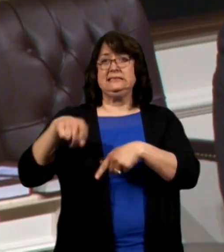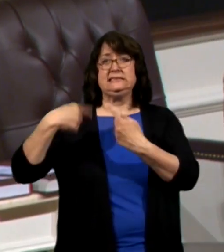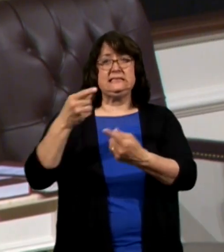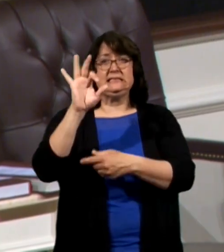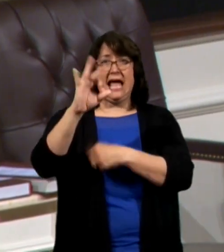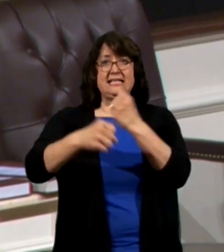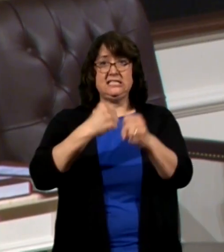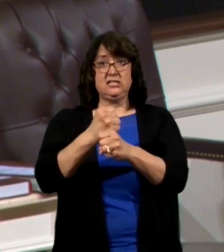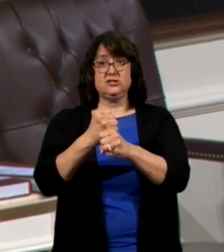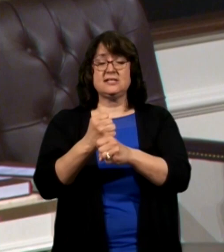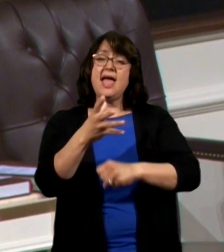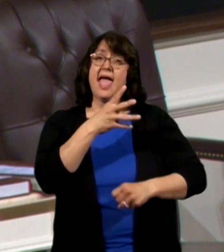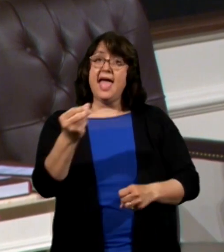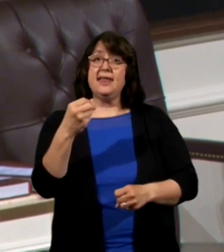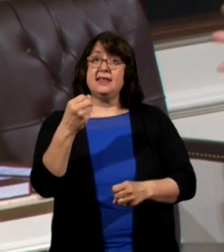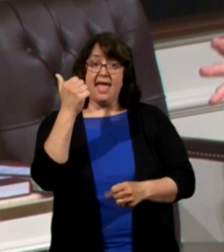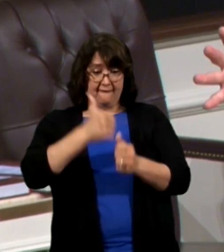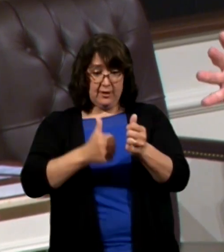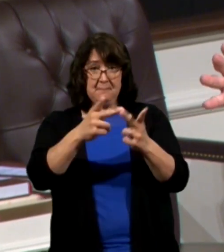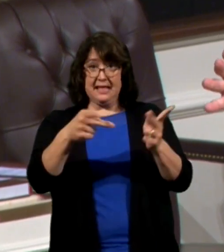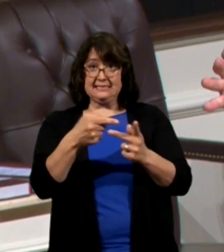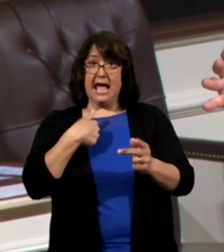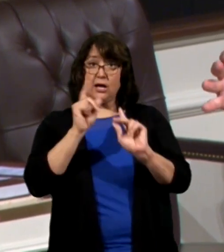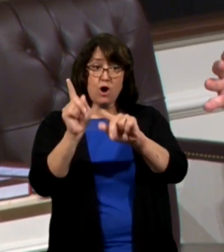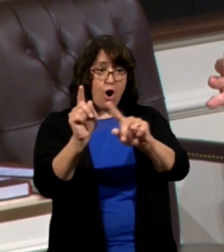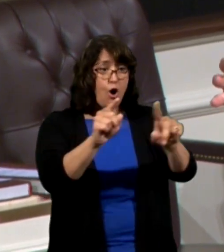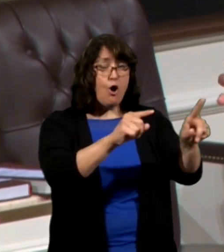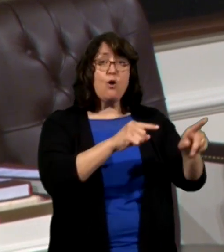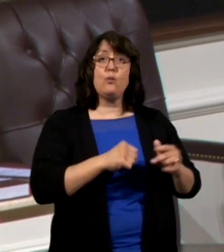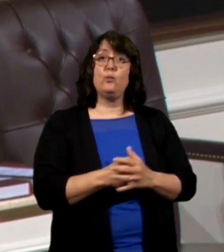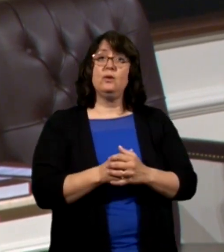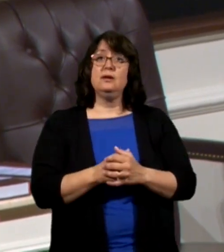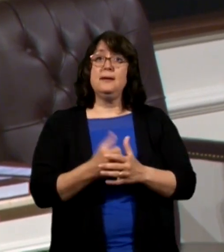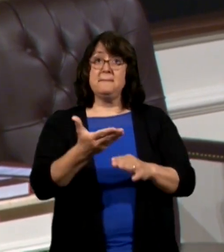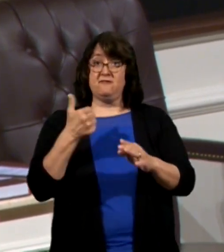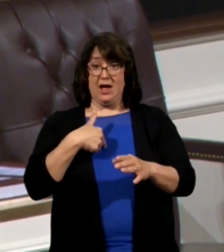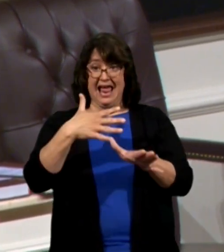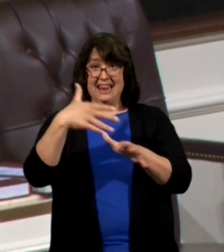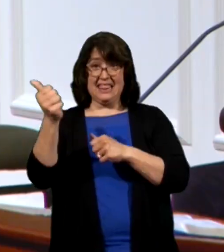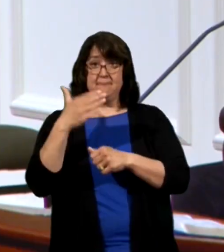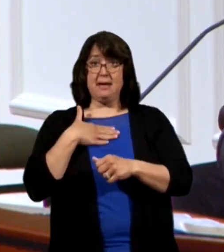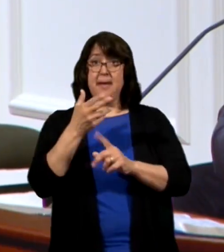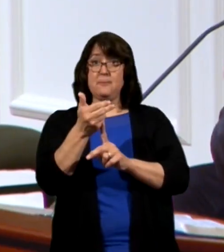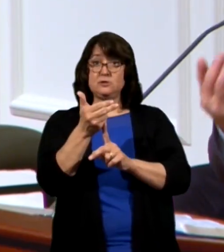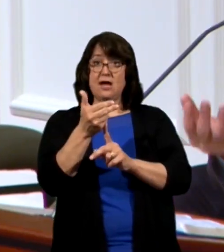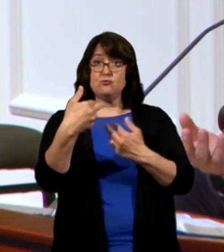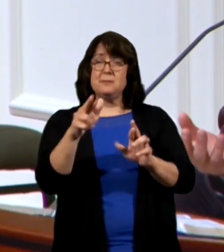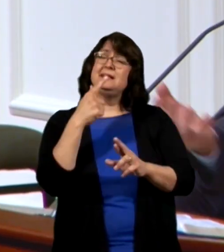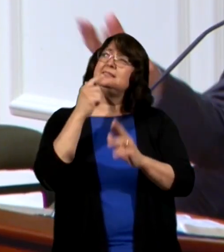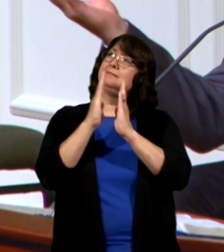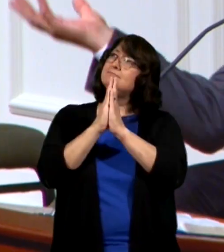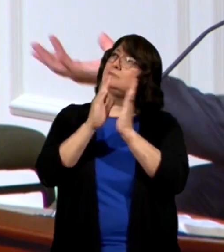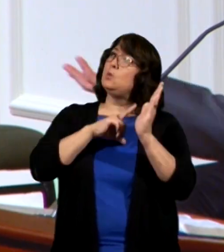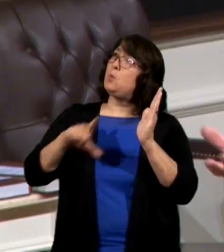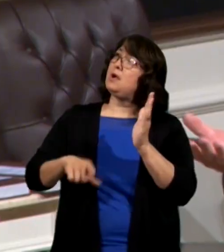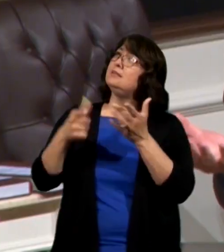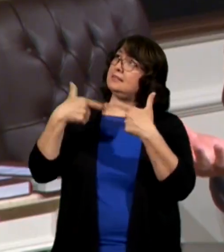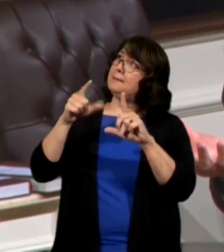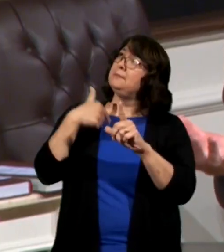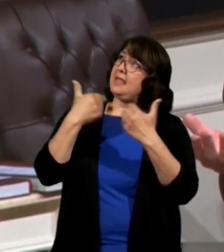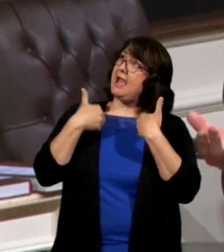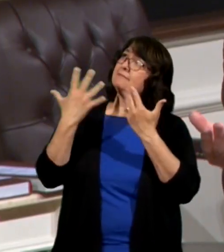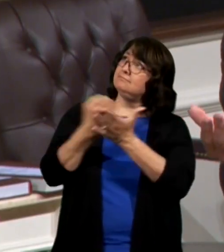years and every place I go before I leave my motel room I say Lord open a door of